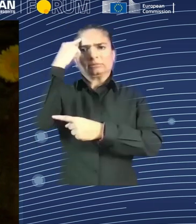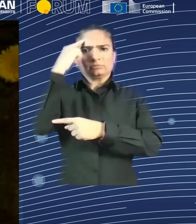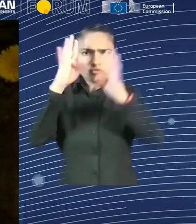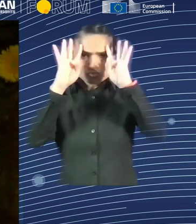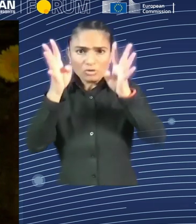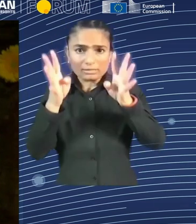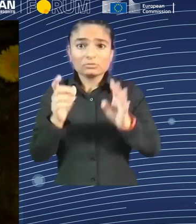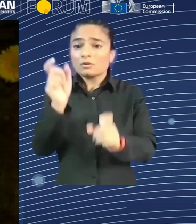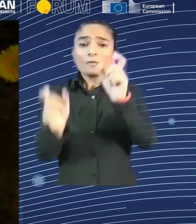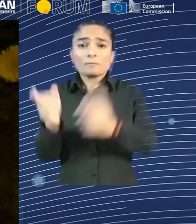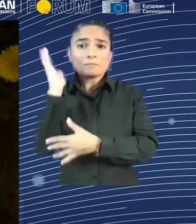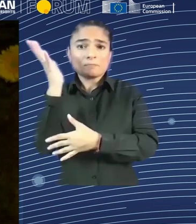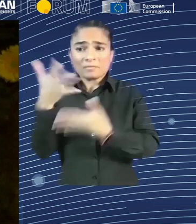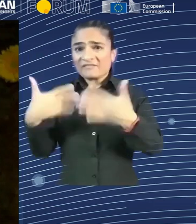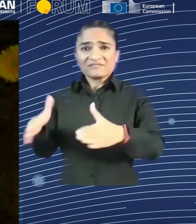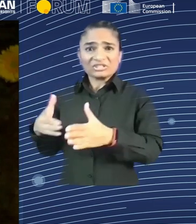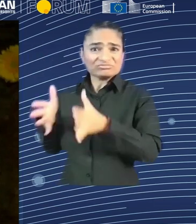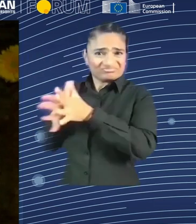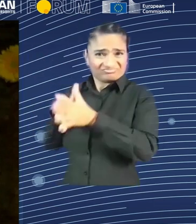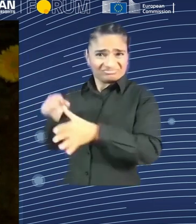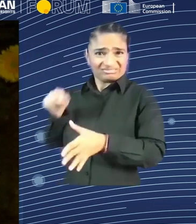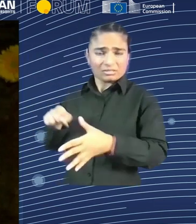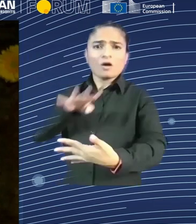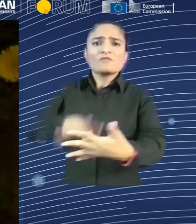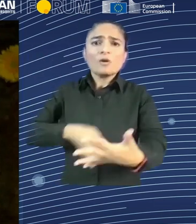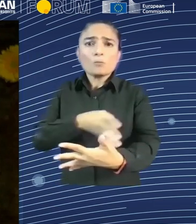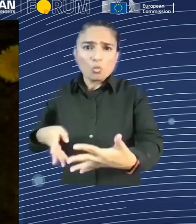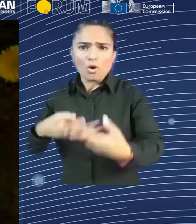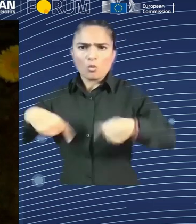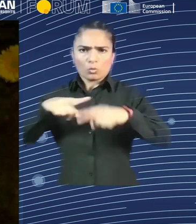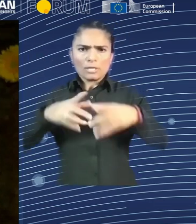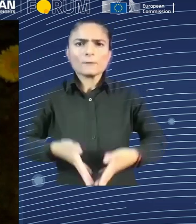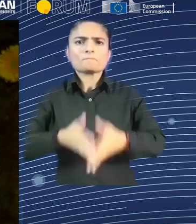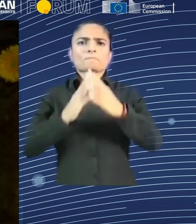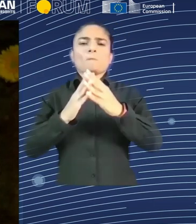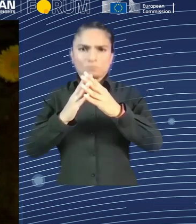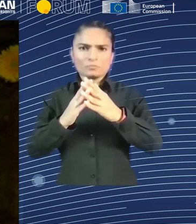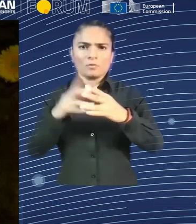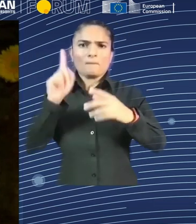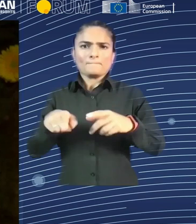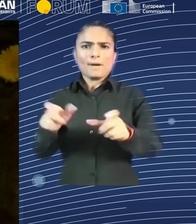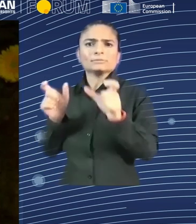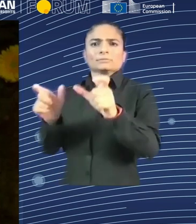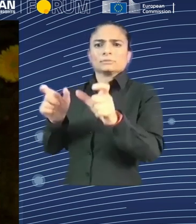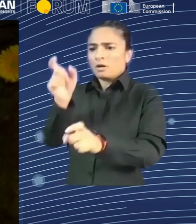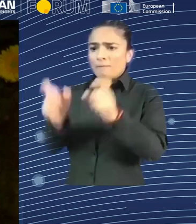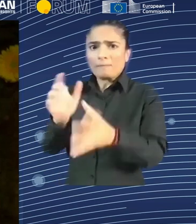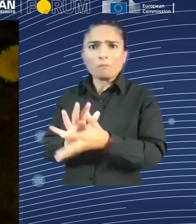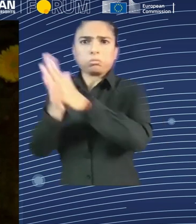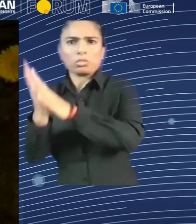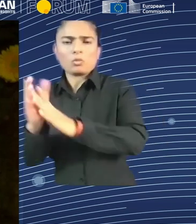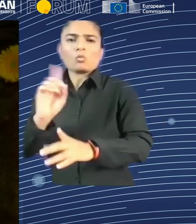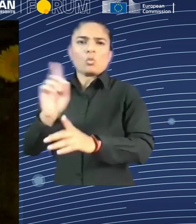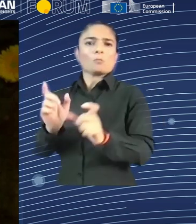security. And we must provide our workers with the necessary training so that they can face the